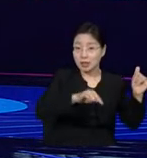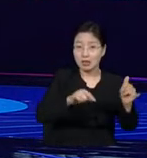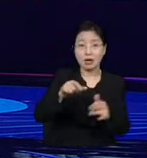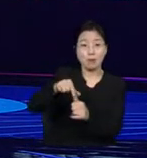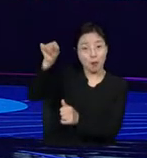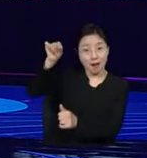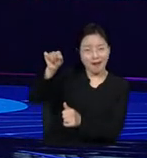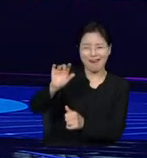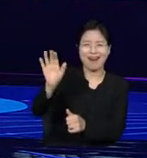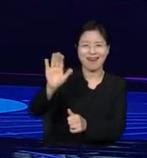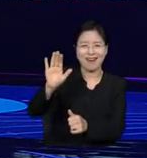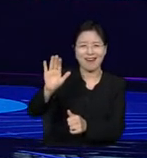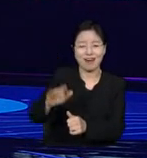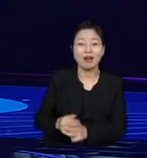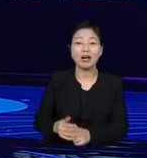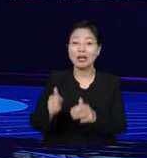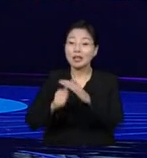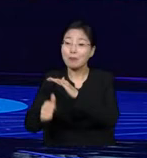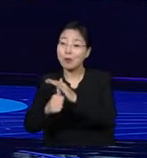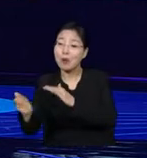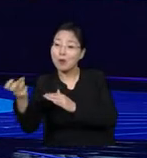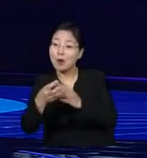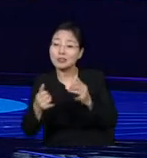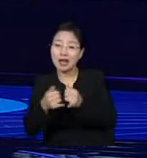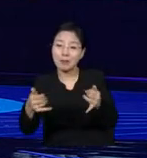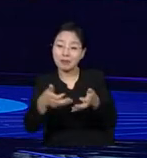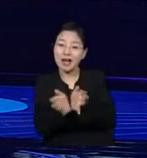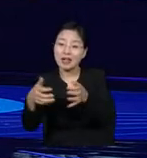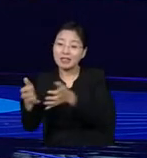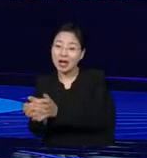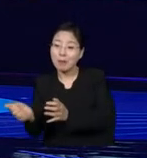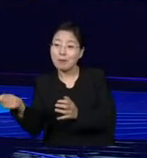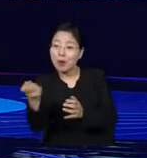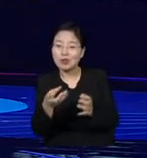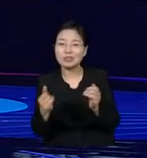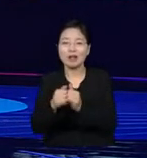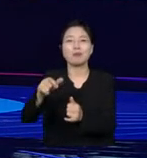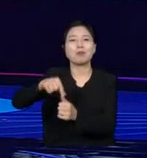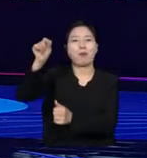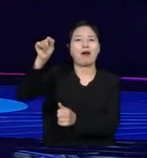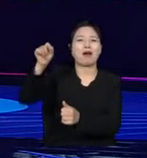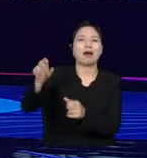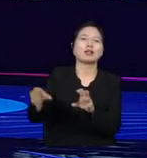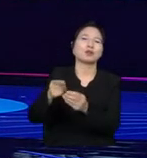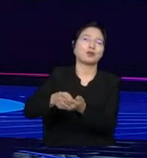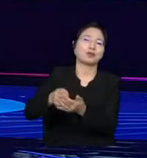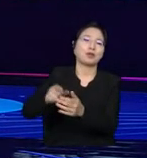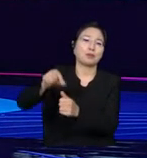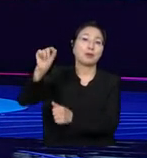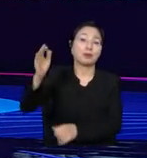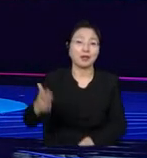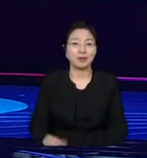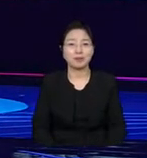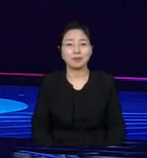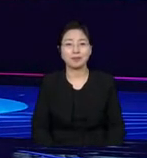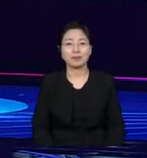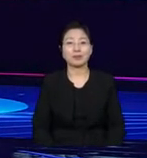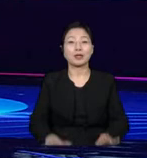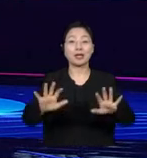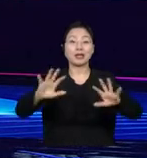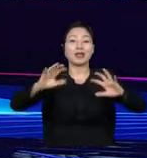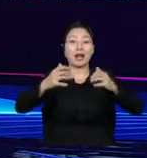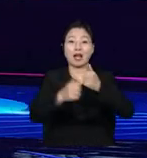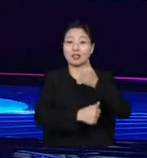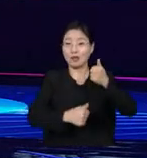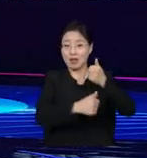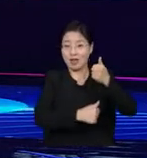that there are two parties. In my country yesterday, we had the national parliament. There was the elections for the national parliament, and